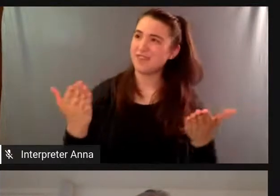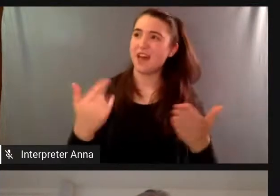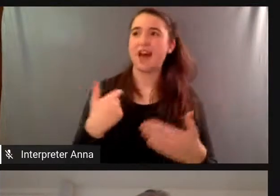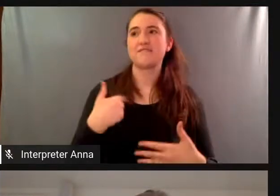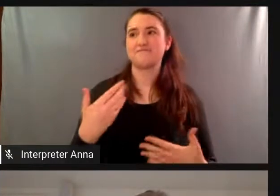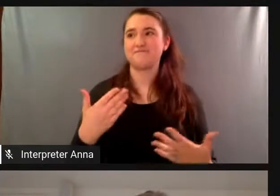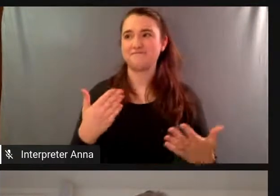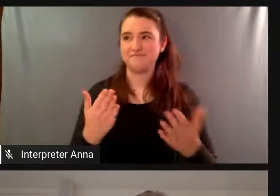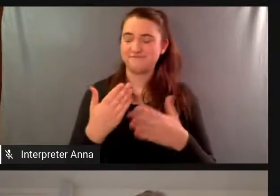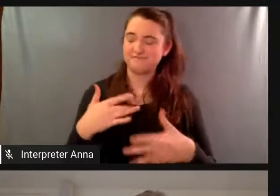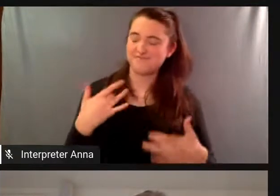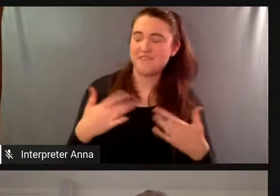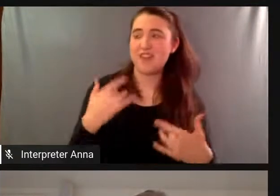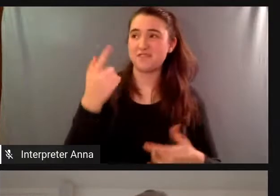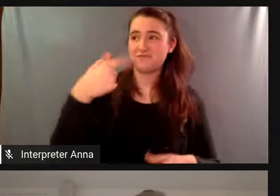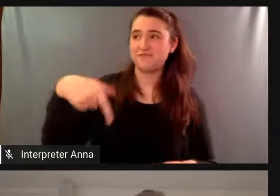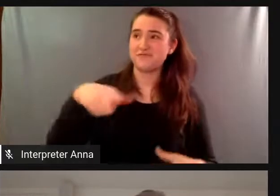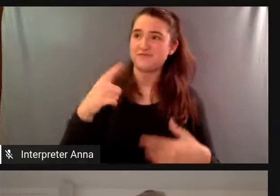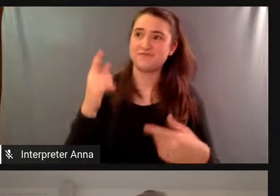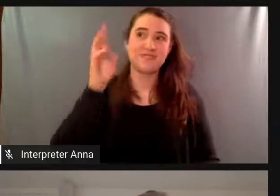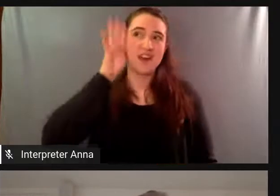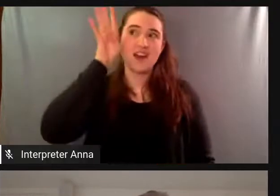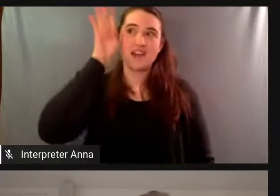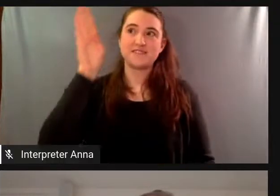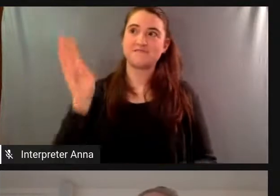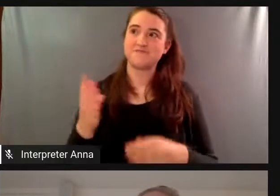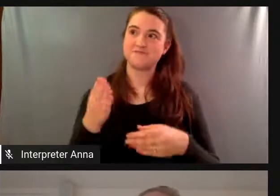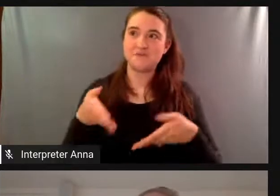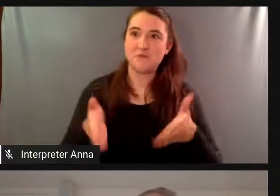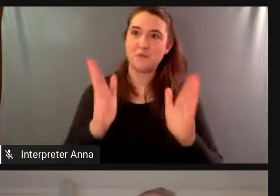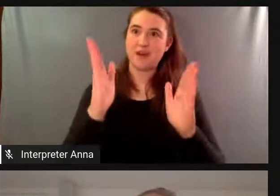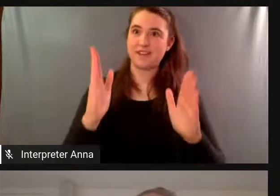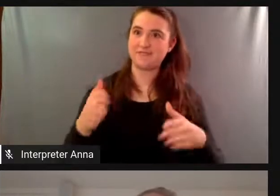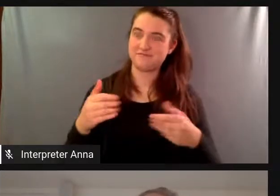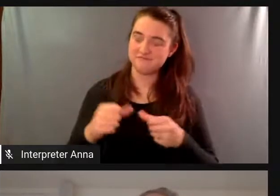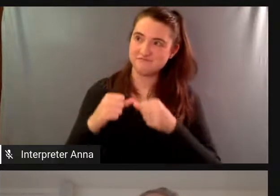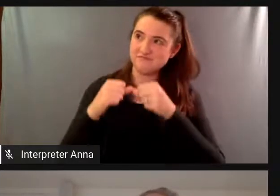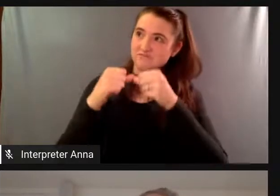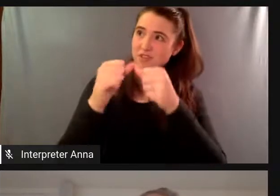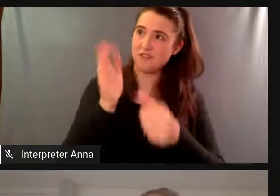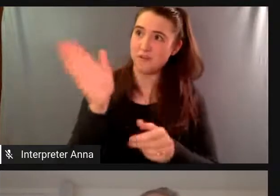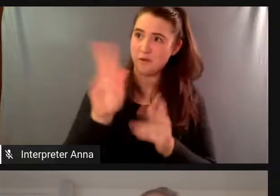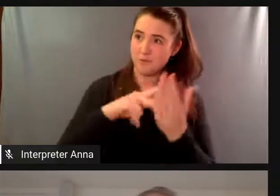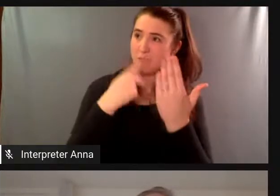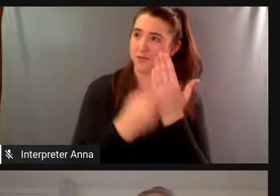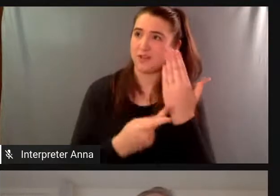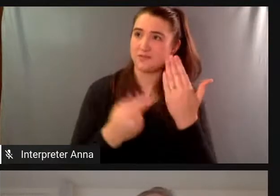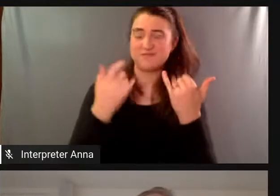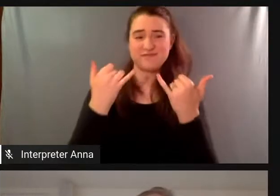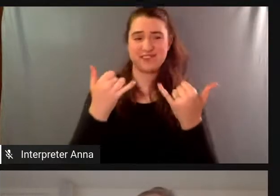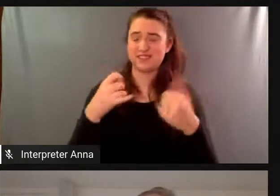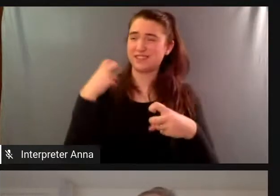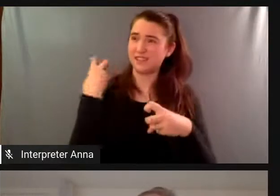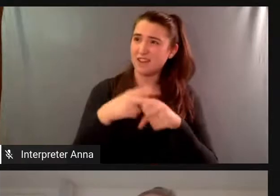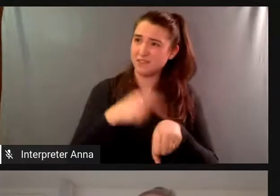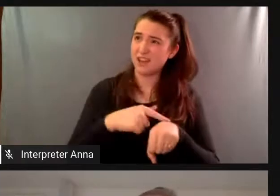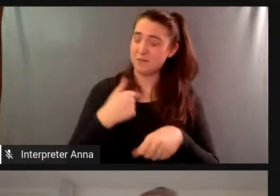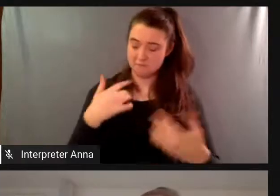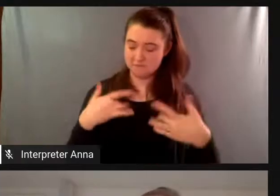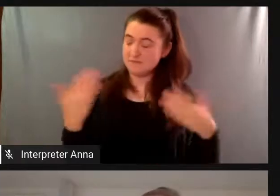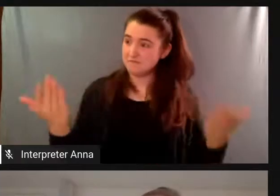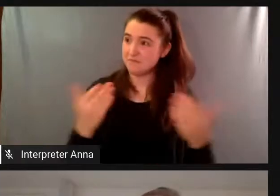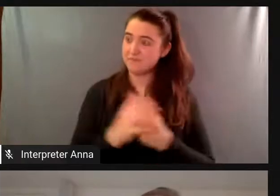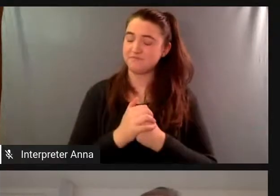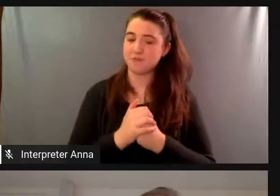uh your programming in these in these really uncertain and and terrible times uh it's my great privilege to be